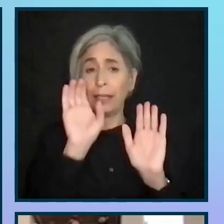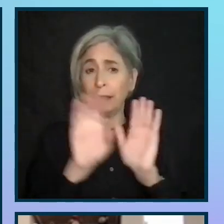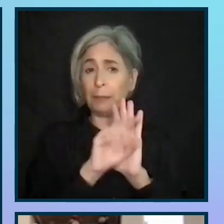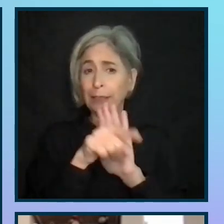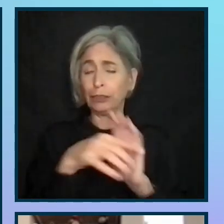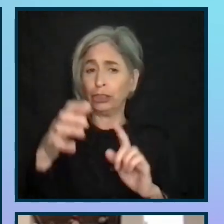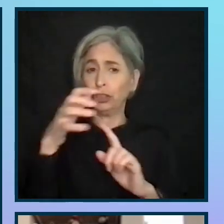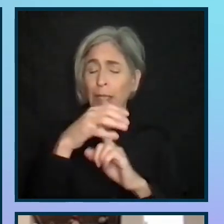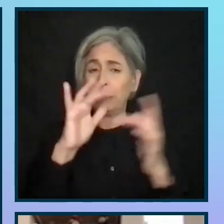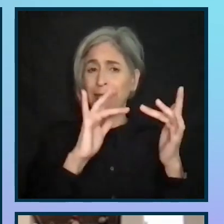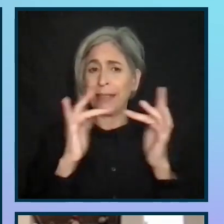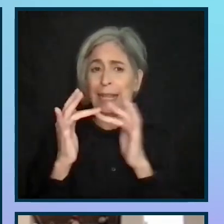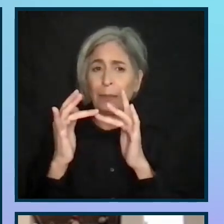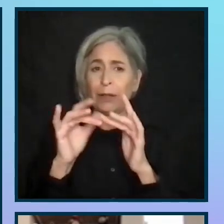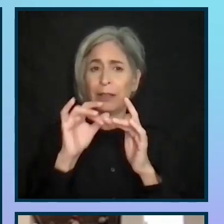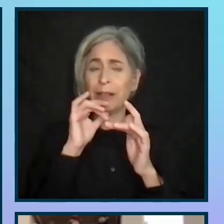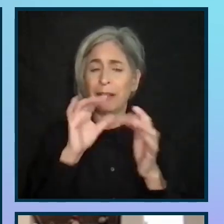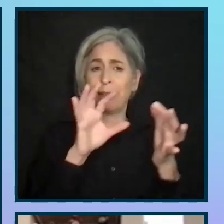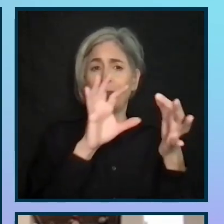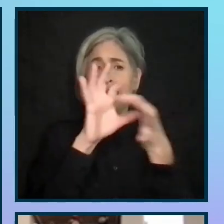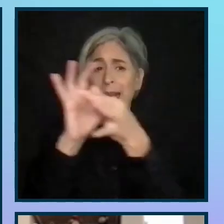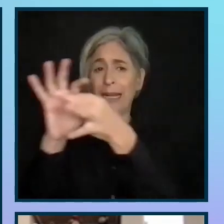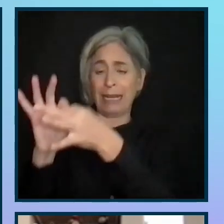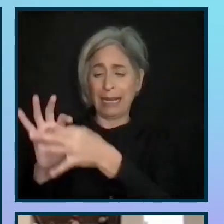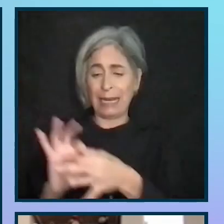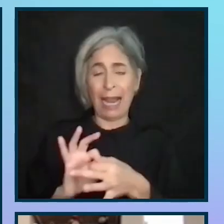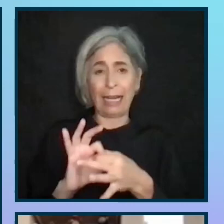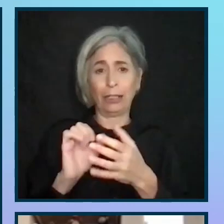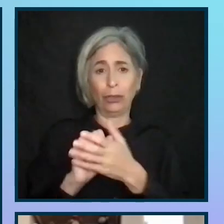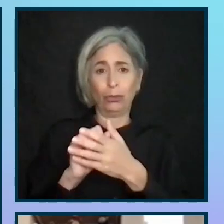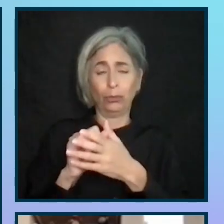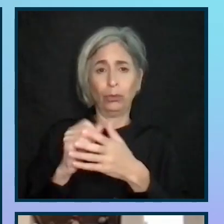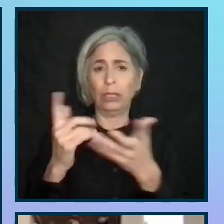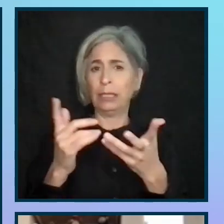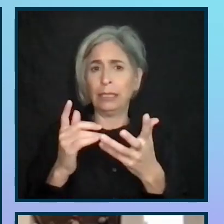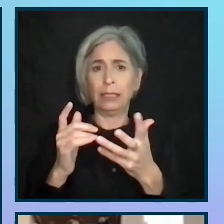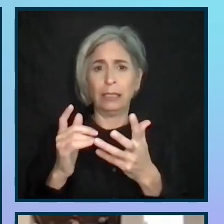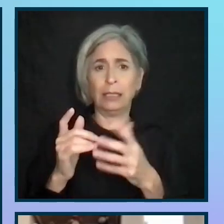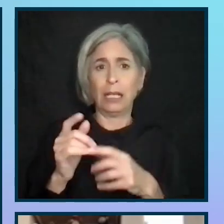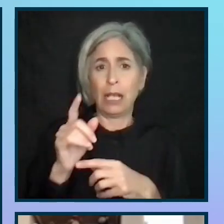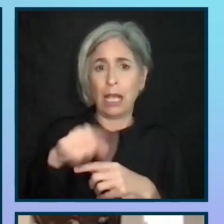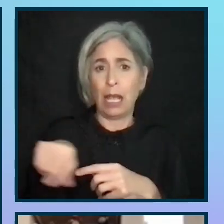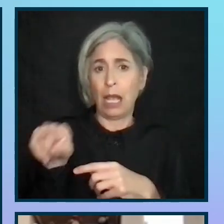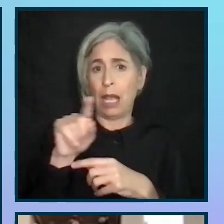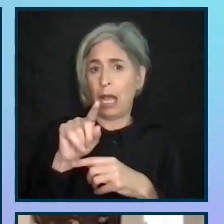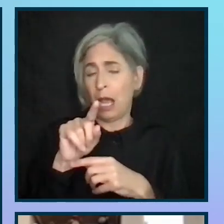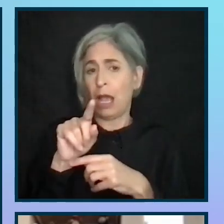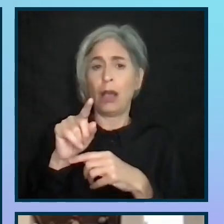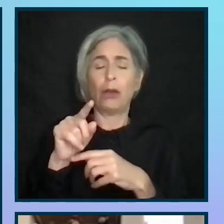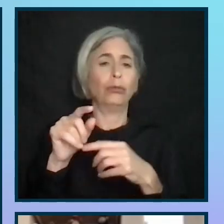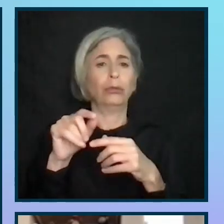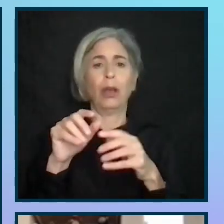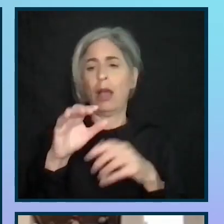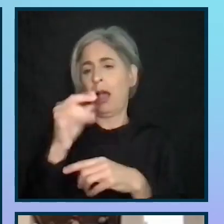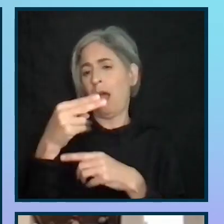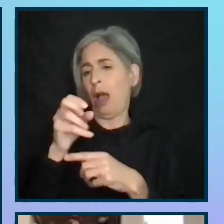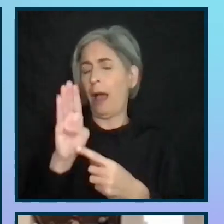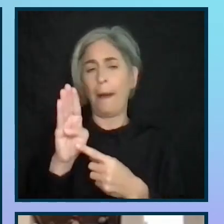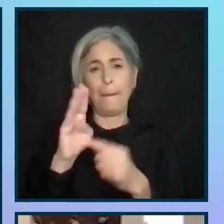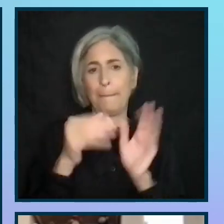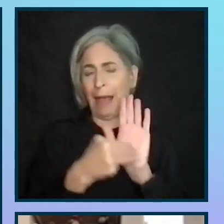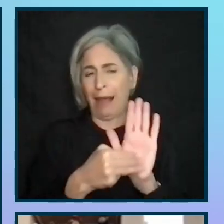champions network isn't connected across divisions. Everything operates in a hub and spoke model, with the accessibility team as the central point of contact.